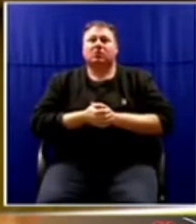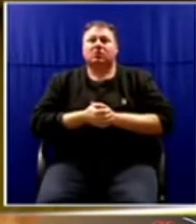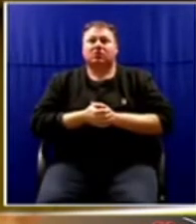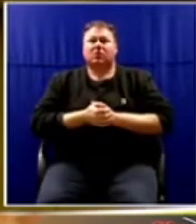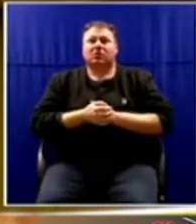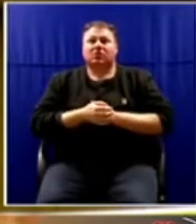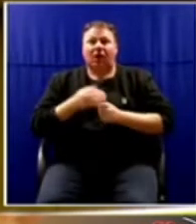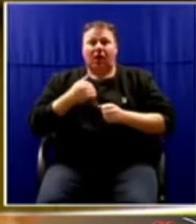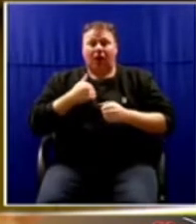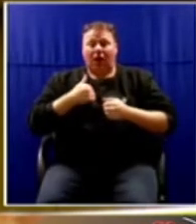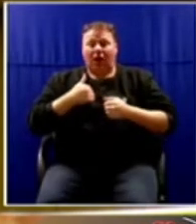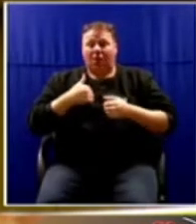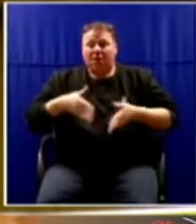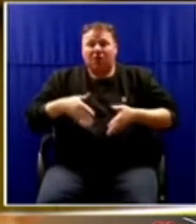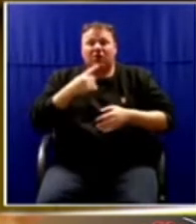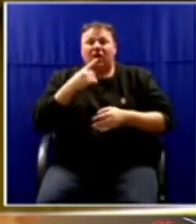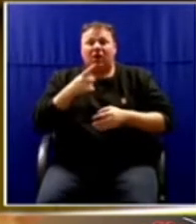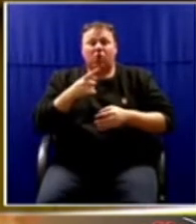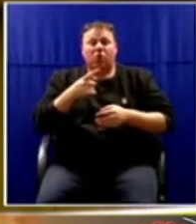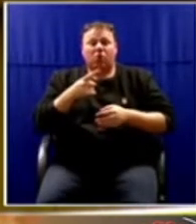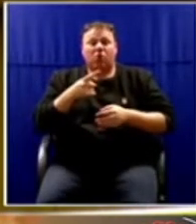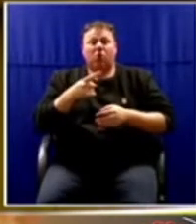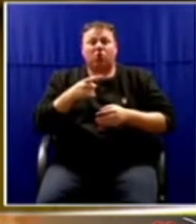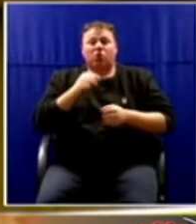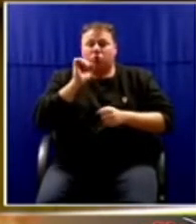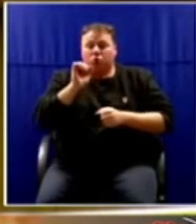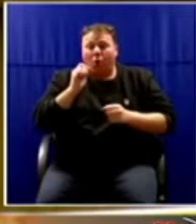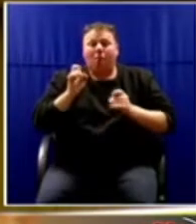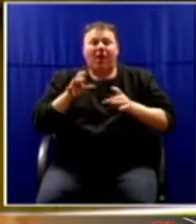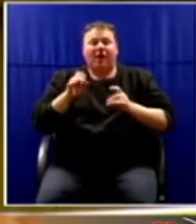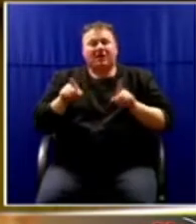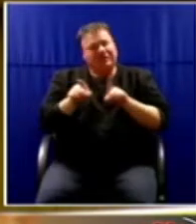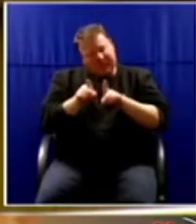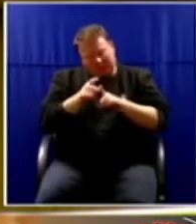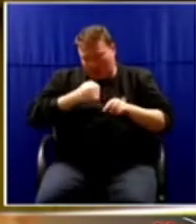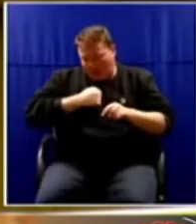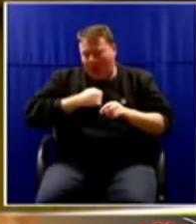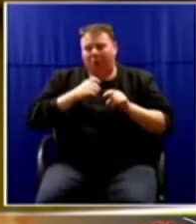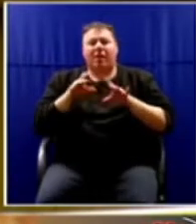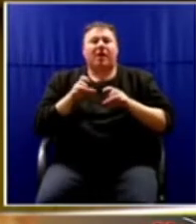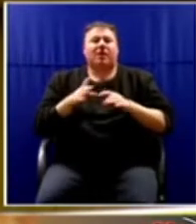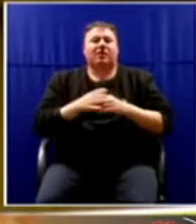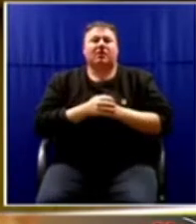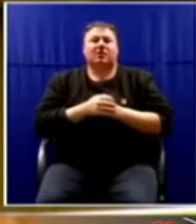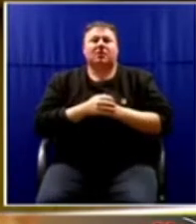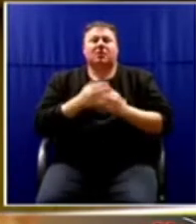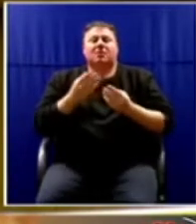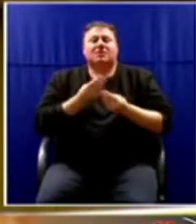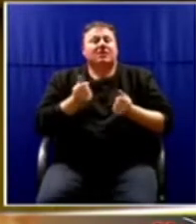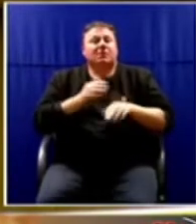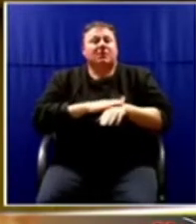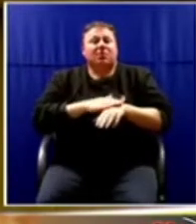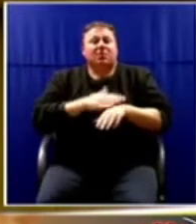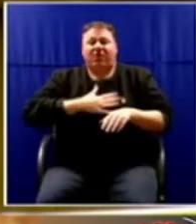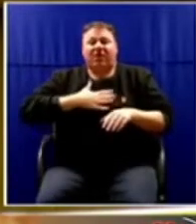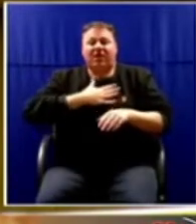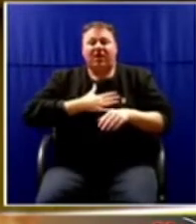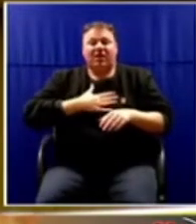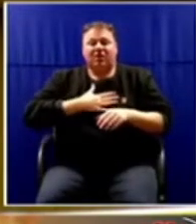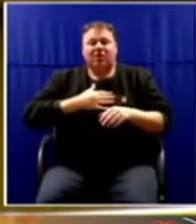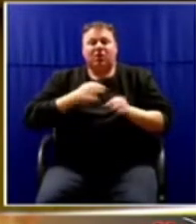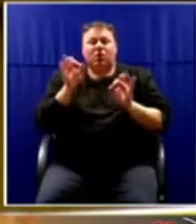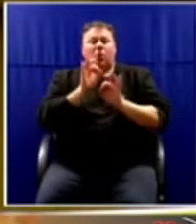pain because your pain is our pain. And even though it sometimes feels like there is no one in your corner,